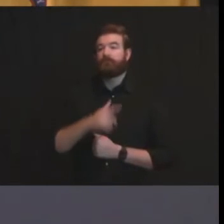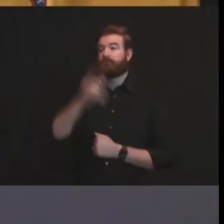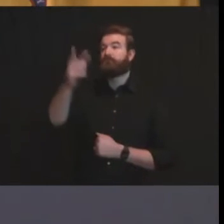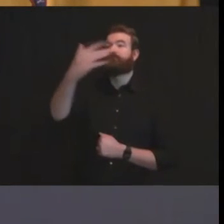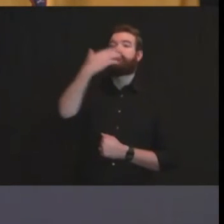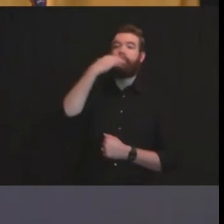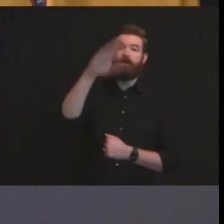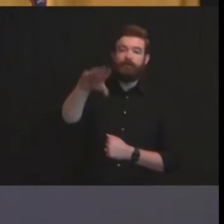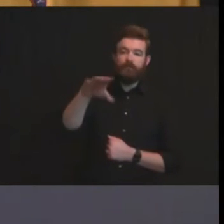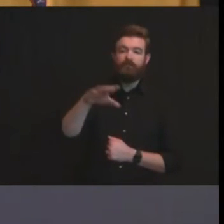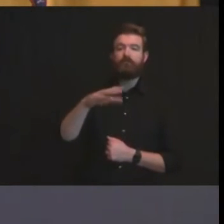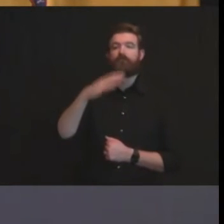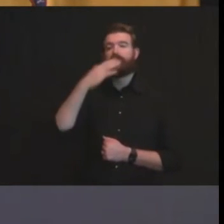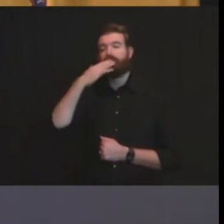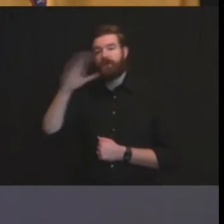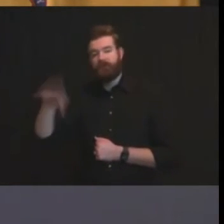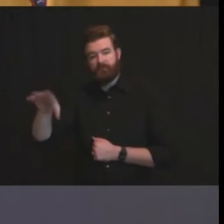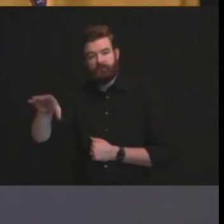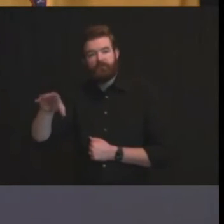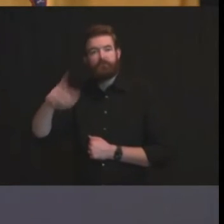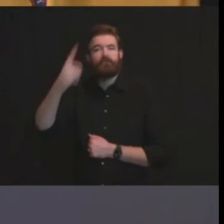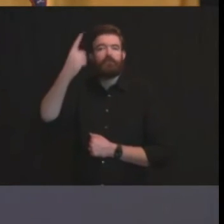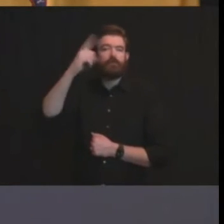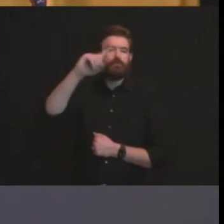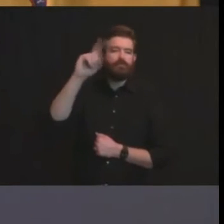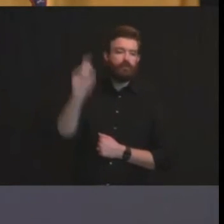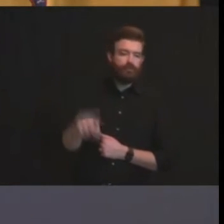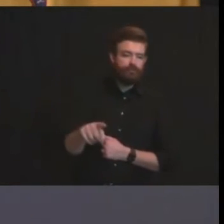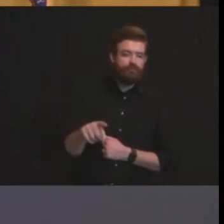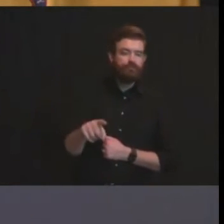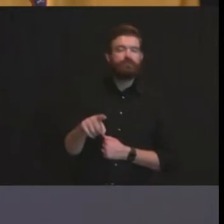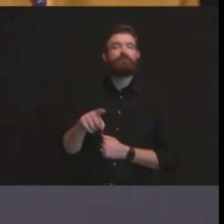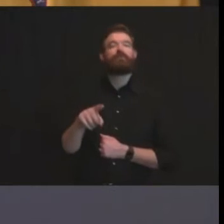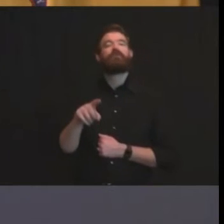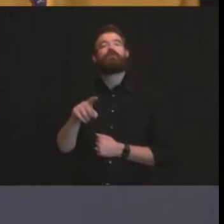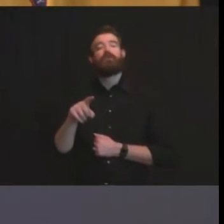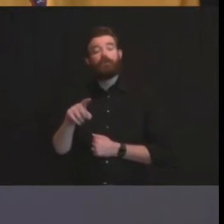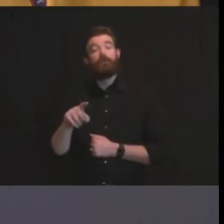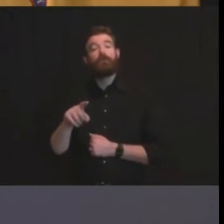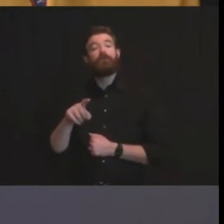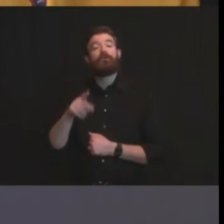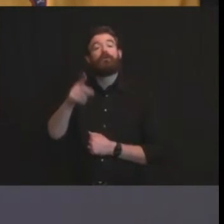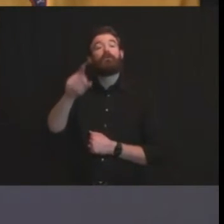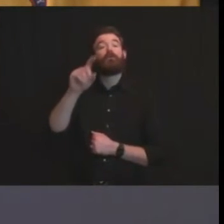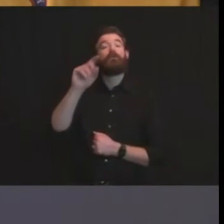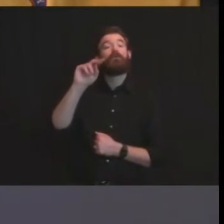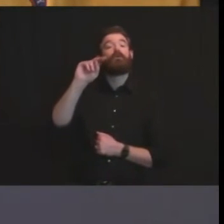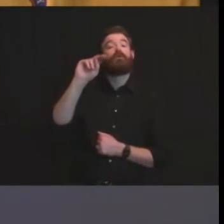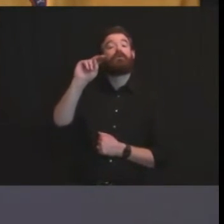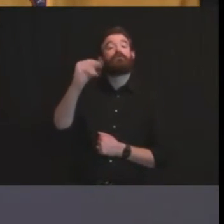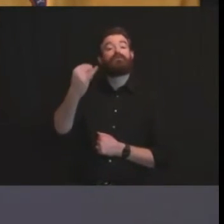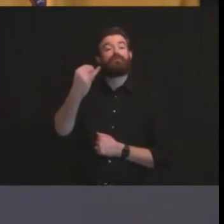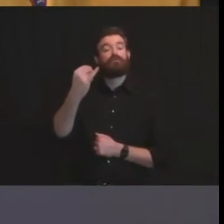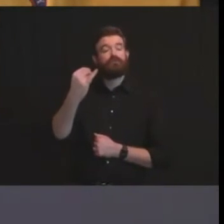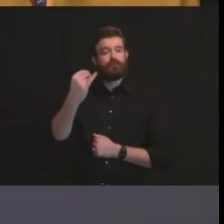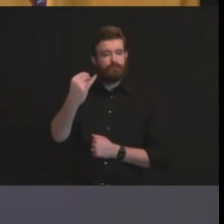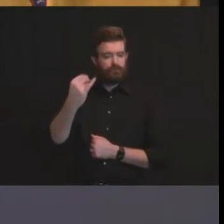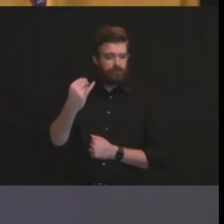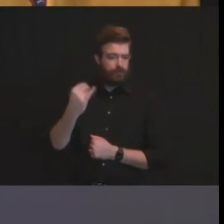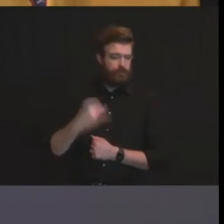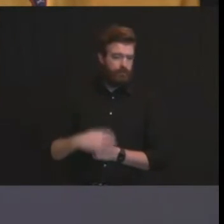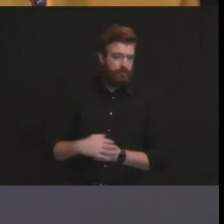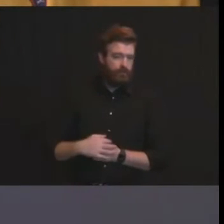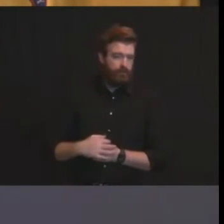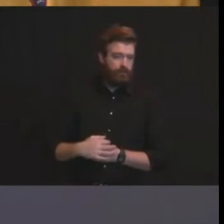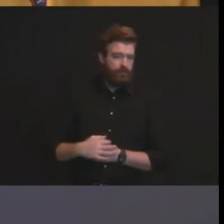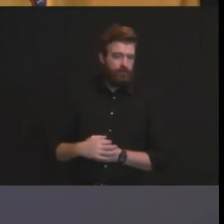i just have one quick question to clarify from earlier um you said new jersey hit uh 70 000 reported tests um per day